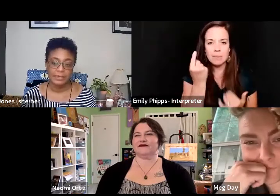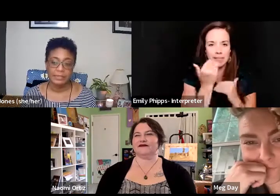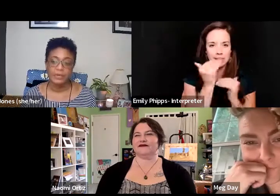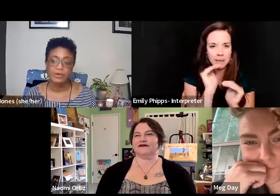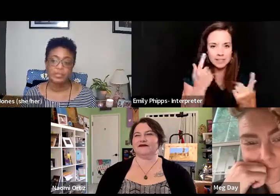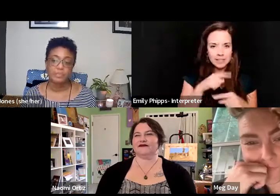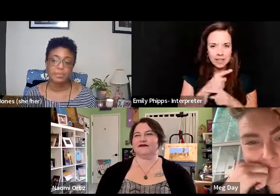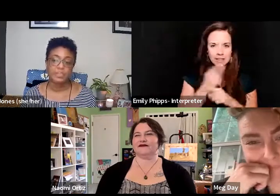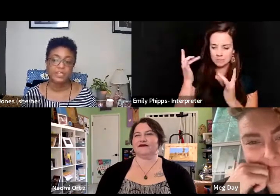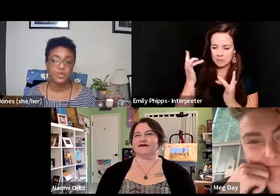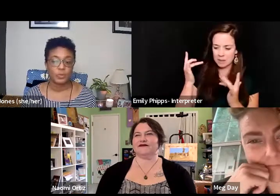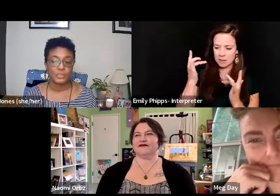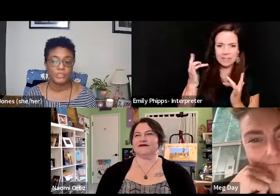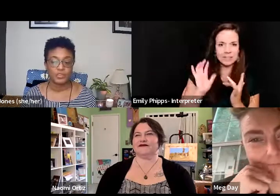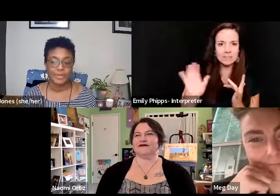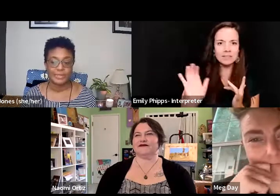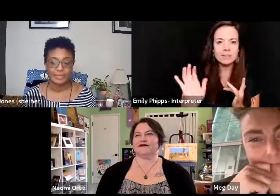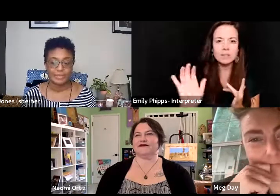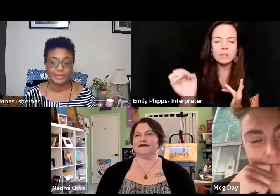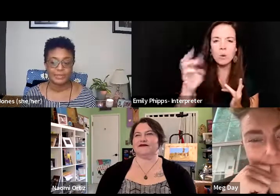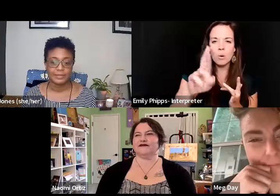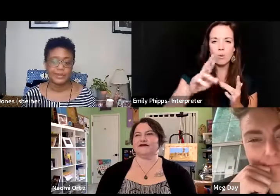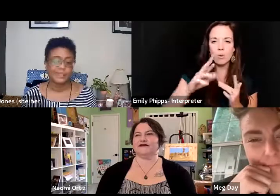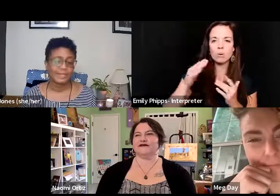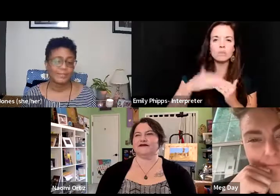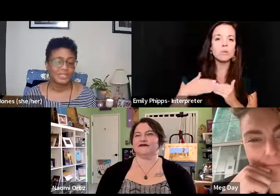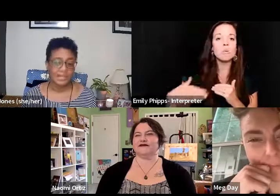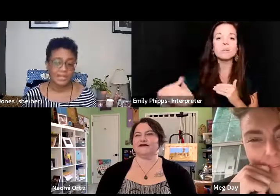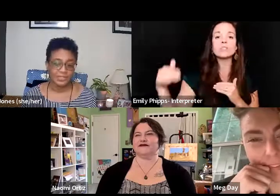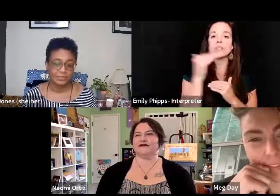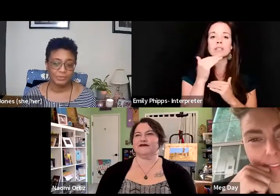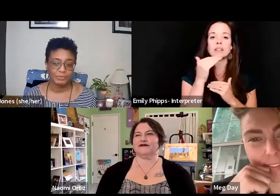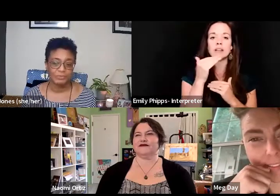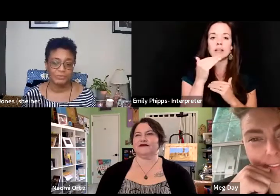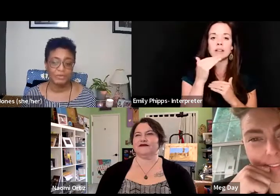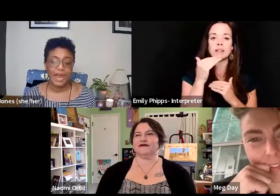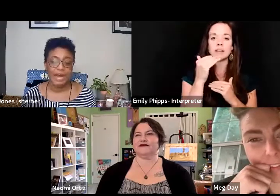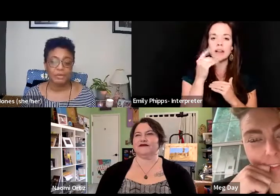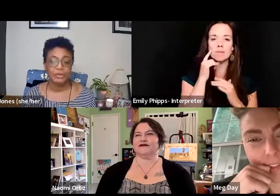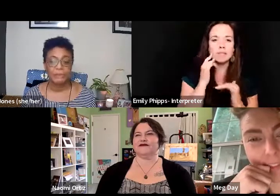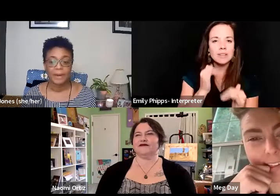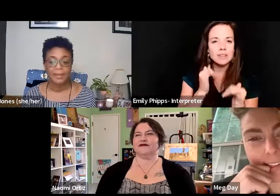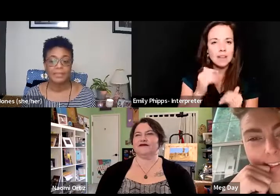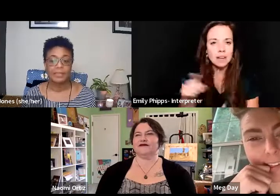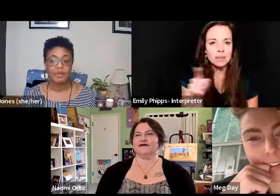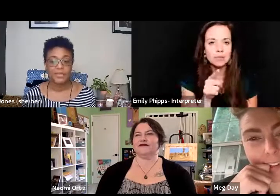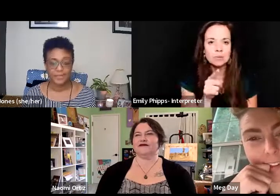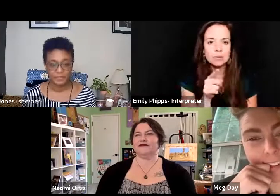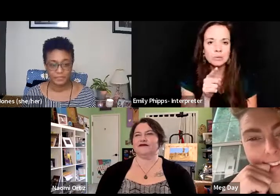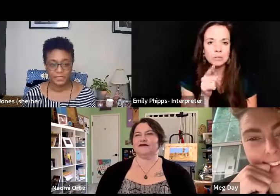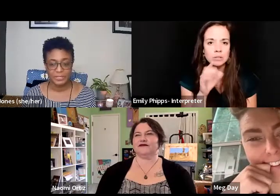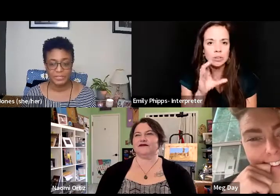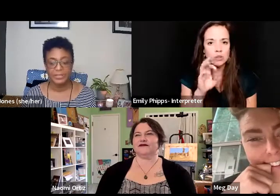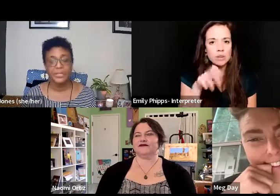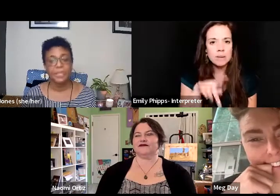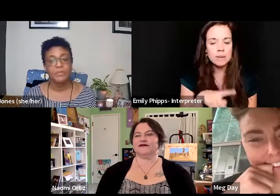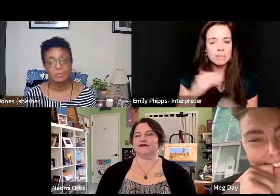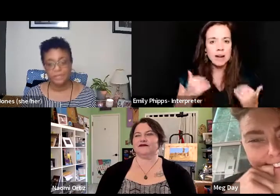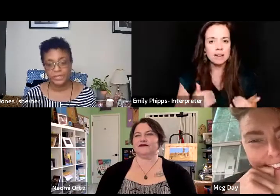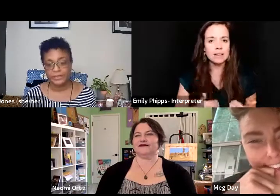pity, or something to nobly transcend, because I'm just like you. Our Crip bodies are gifts,